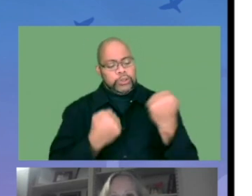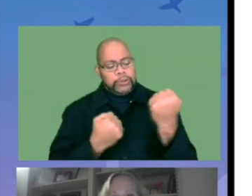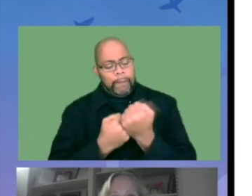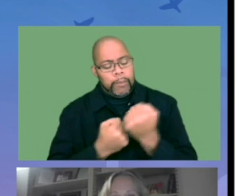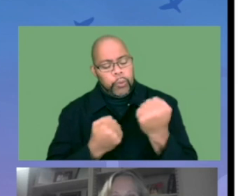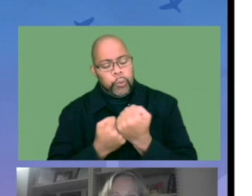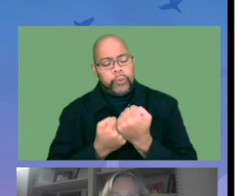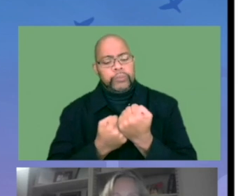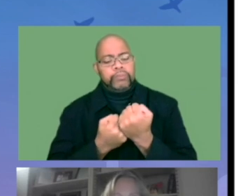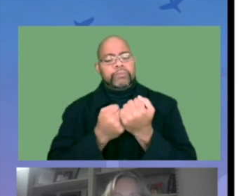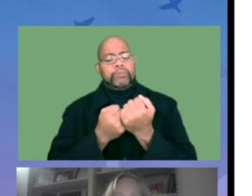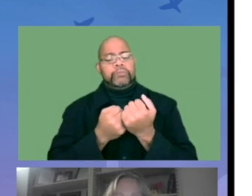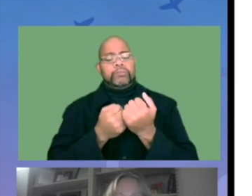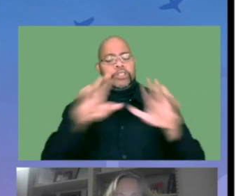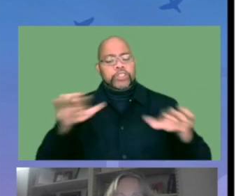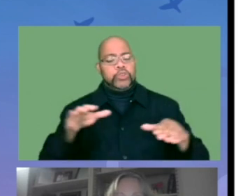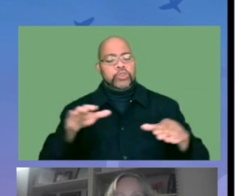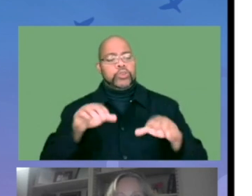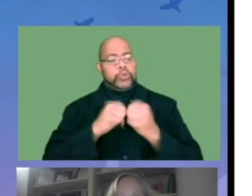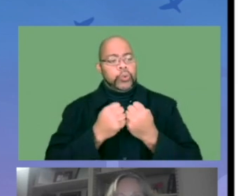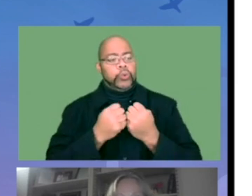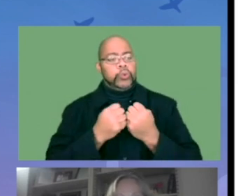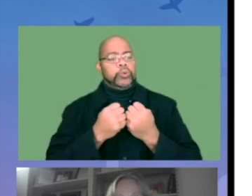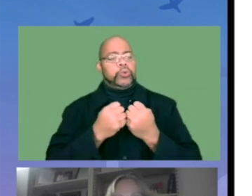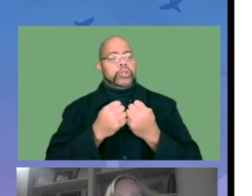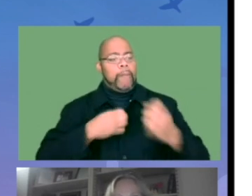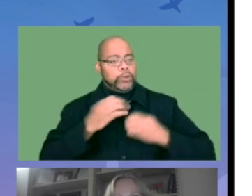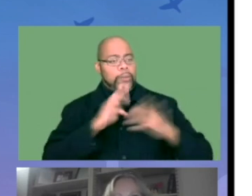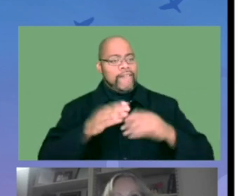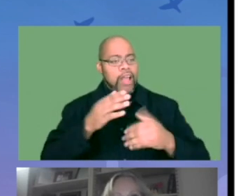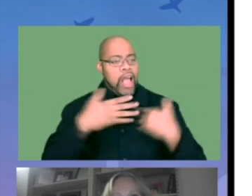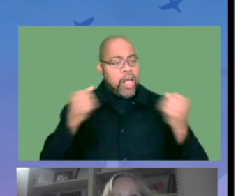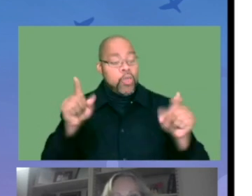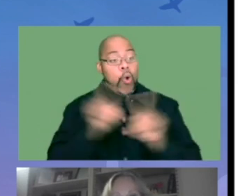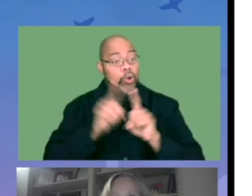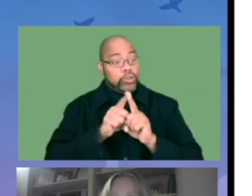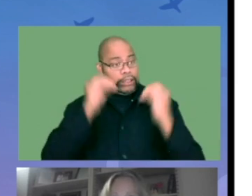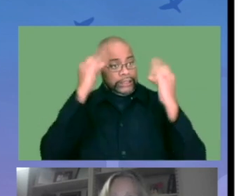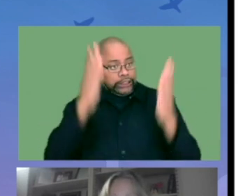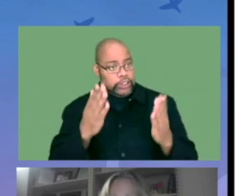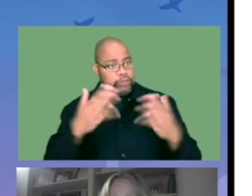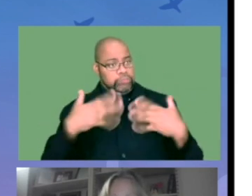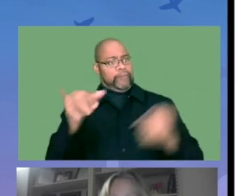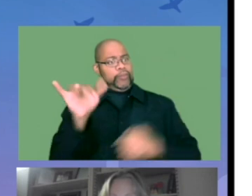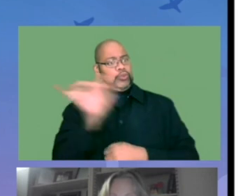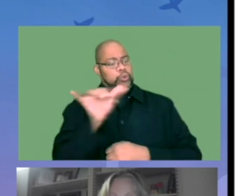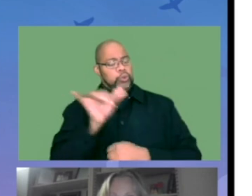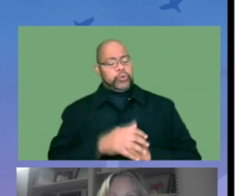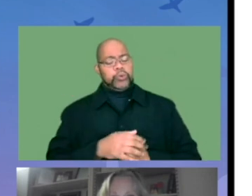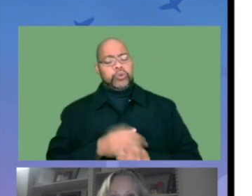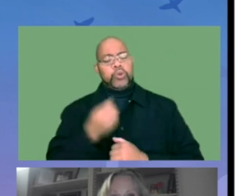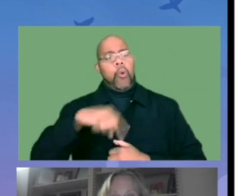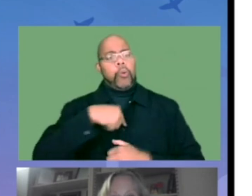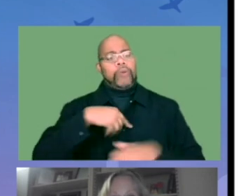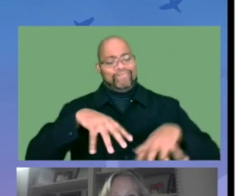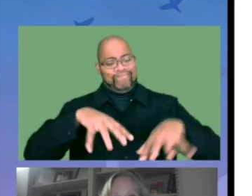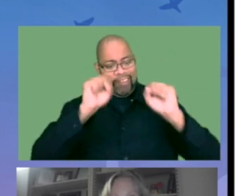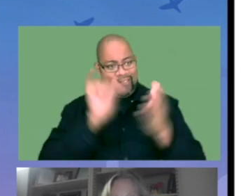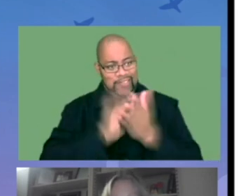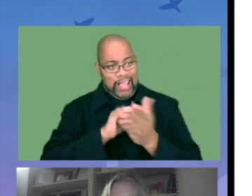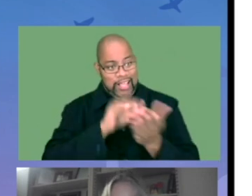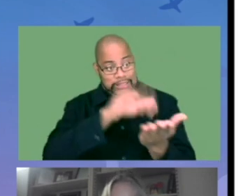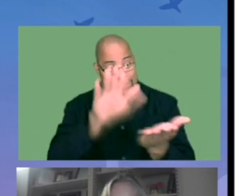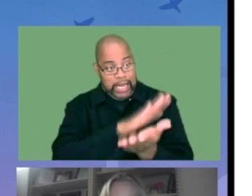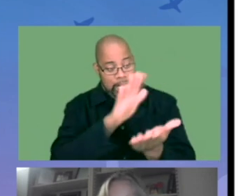do we do that? How do we support child, student, social, emotional, behavioral, mental health, as well as educator well-being? And so